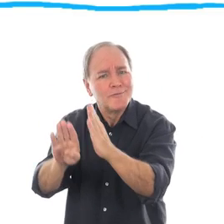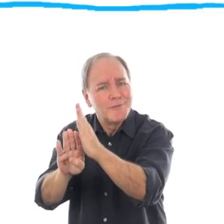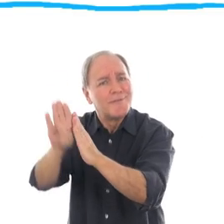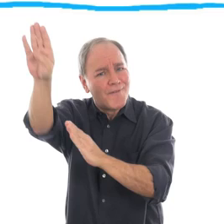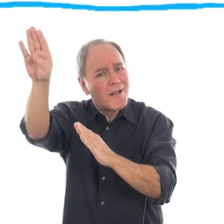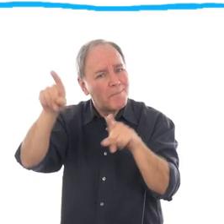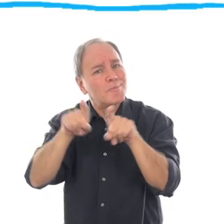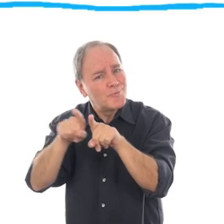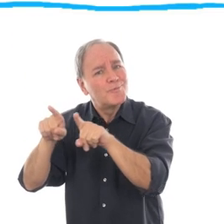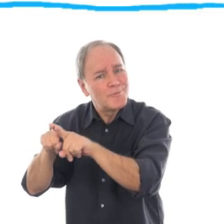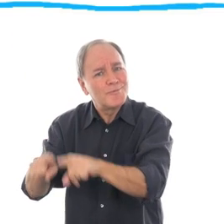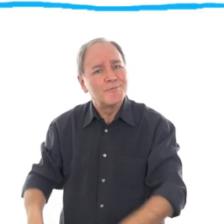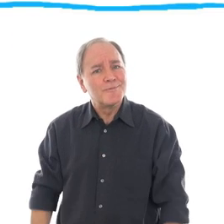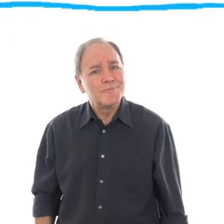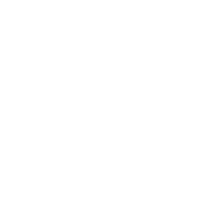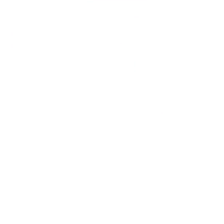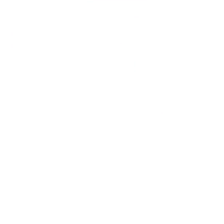to the country's development as well.